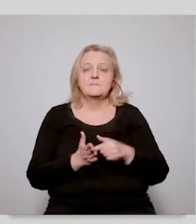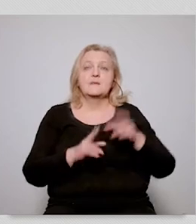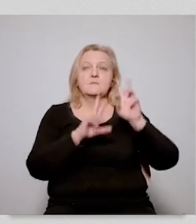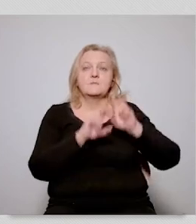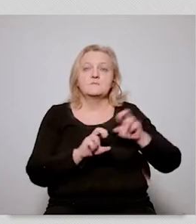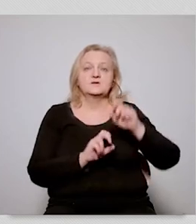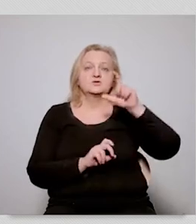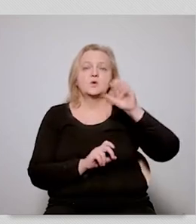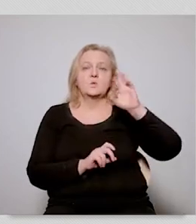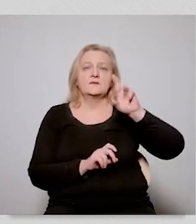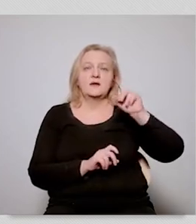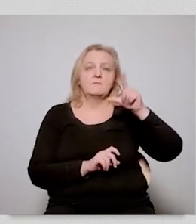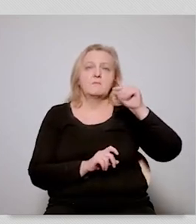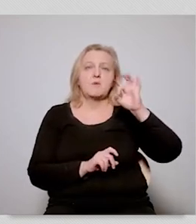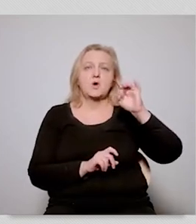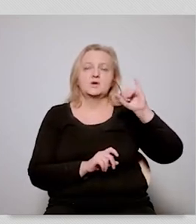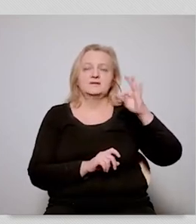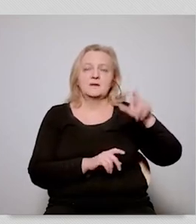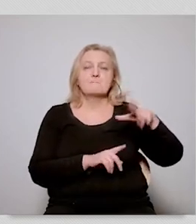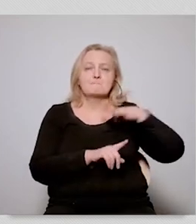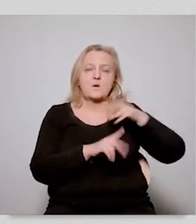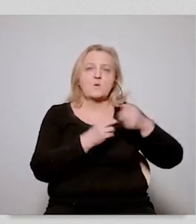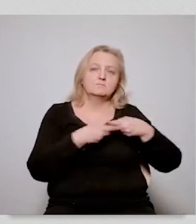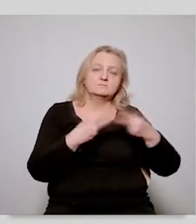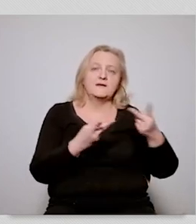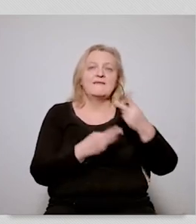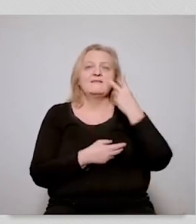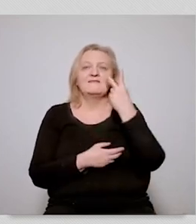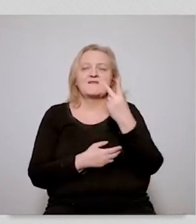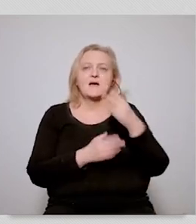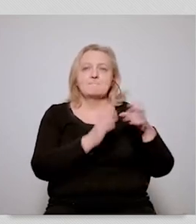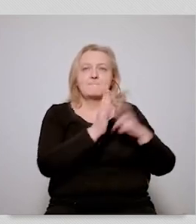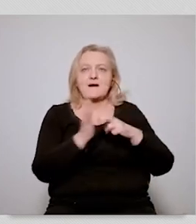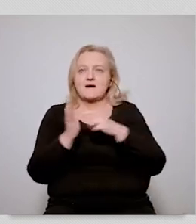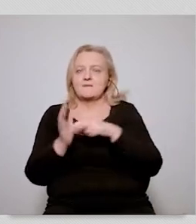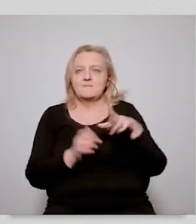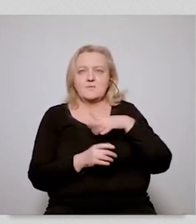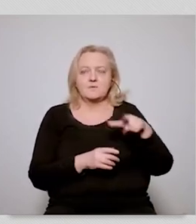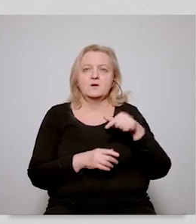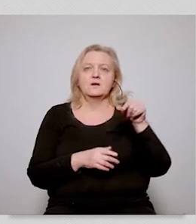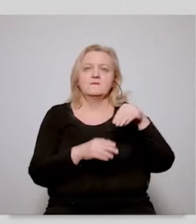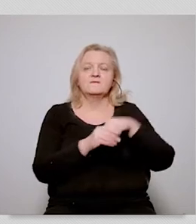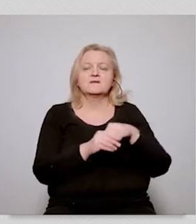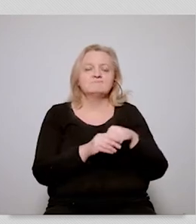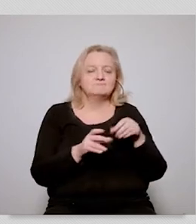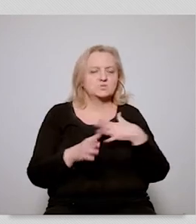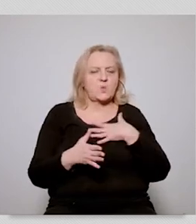and the report published by counterpoint shows that there are two